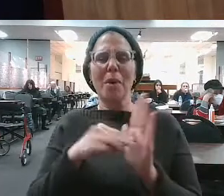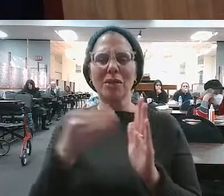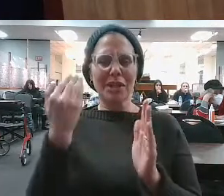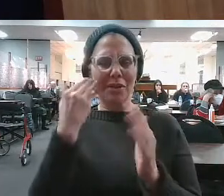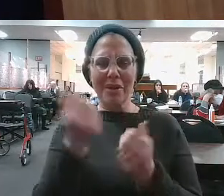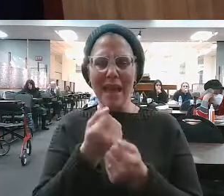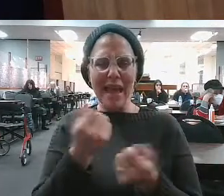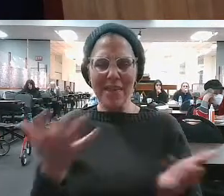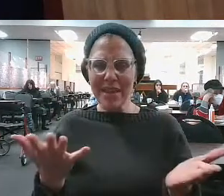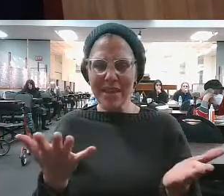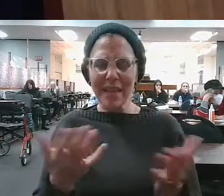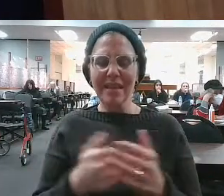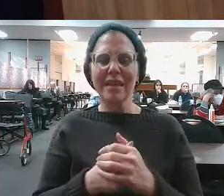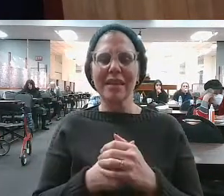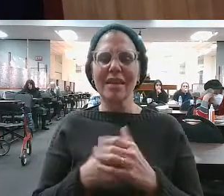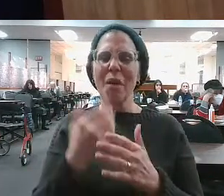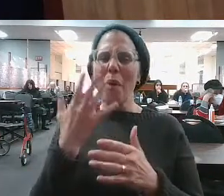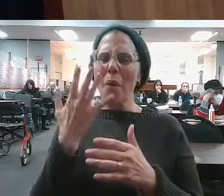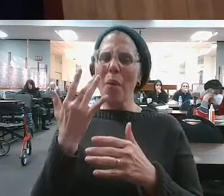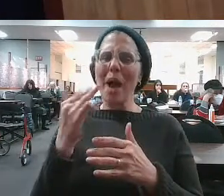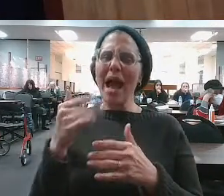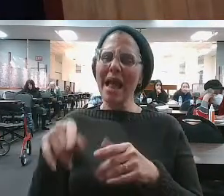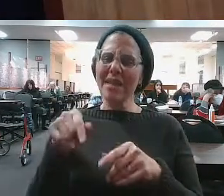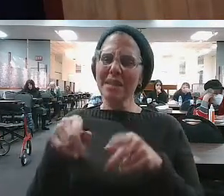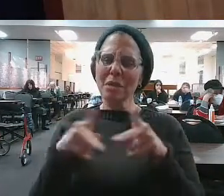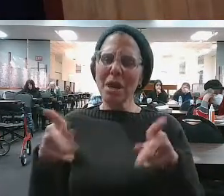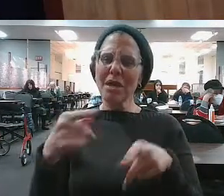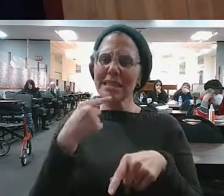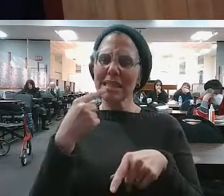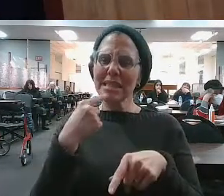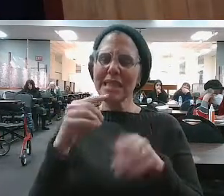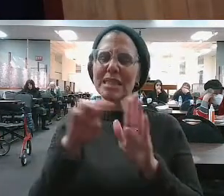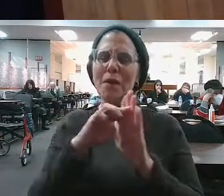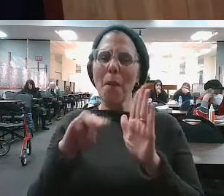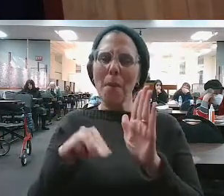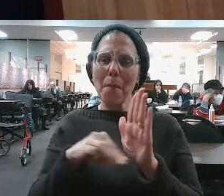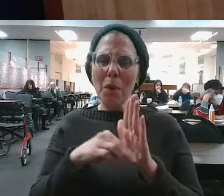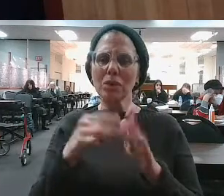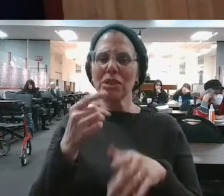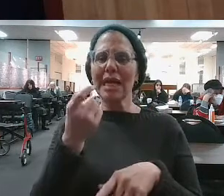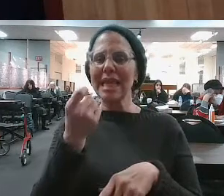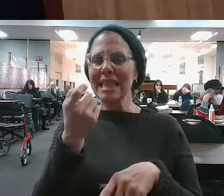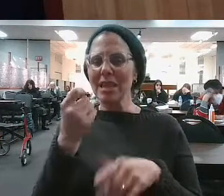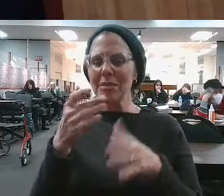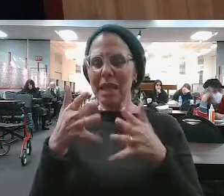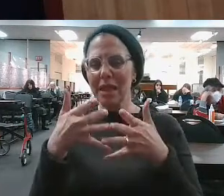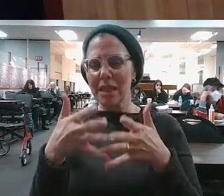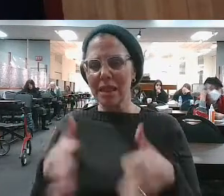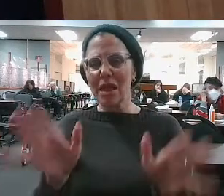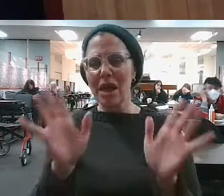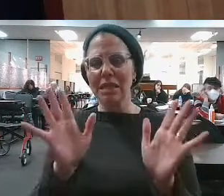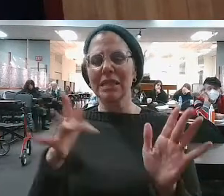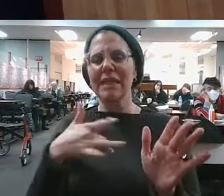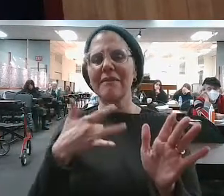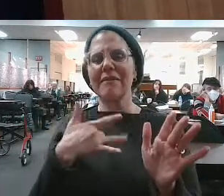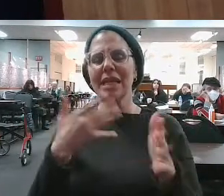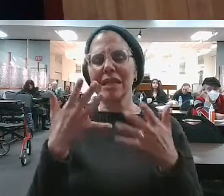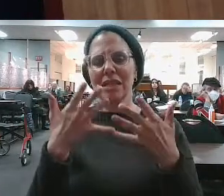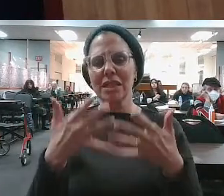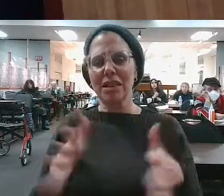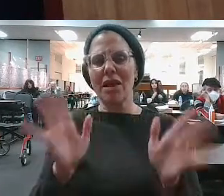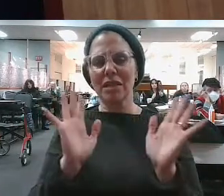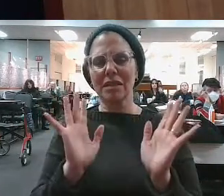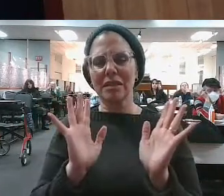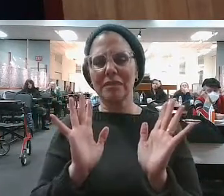in Moshe Rabbeinu's life. And it is very life-affirming that even a Moshe Rabbeinu has periods of time where he just feels